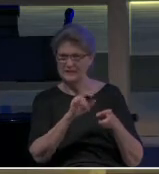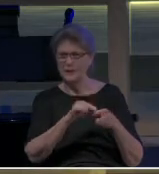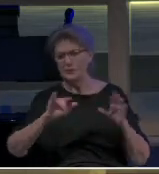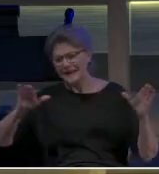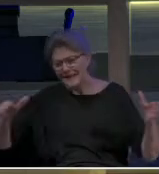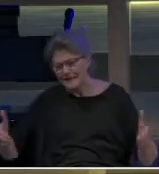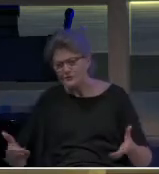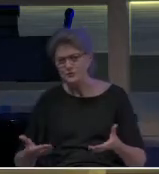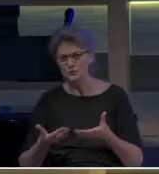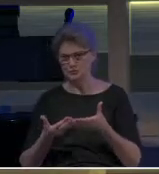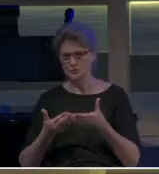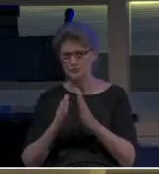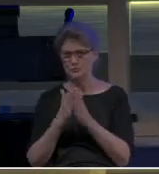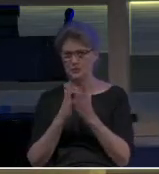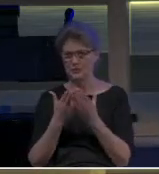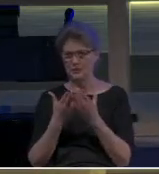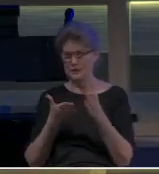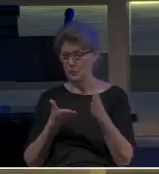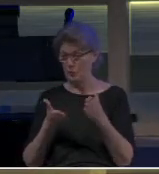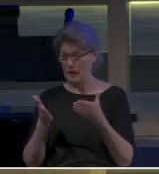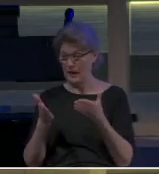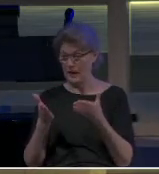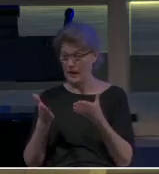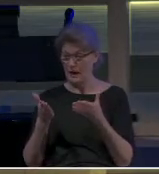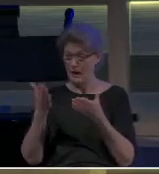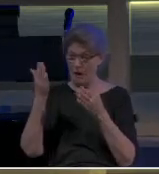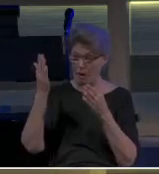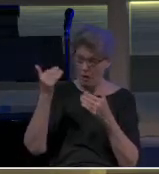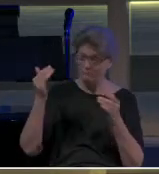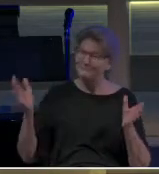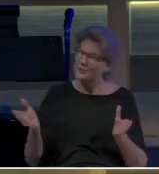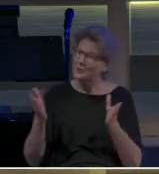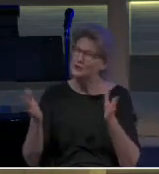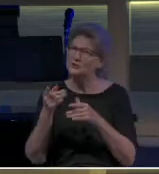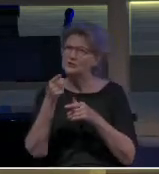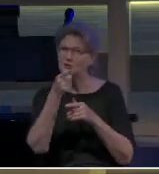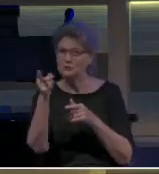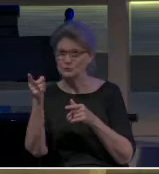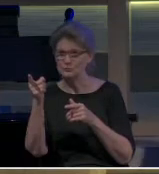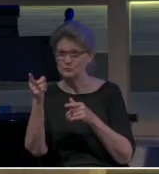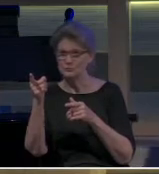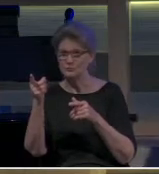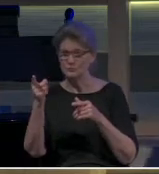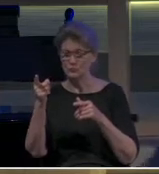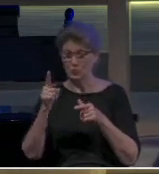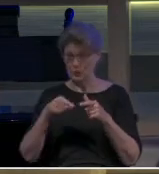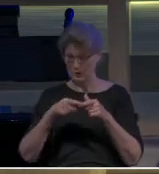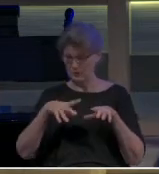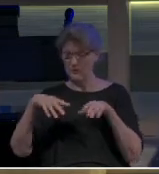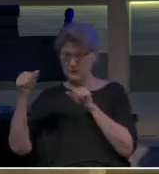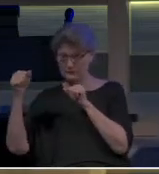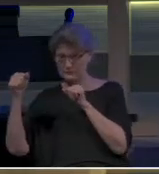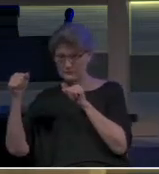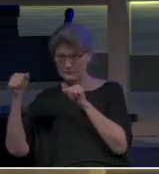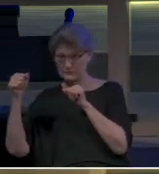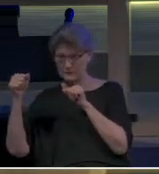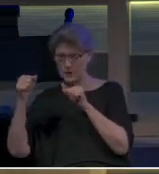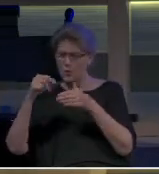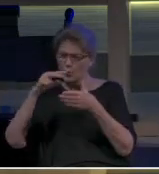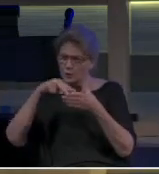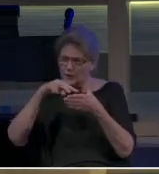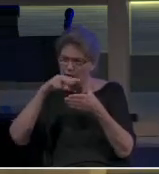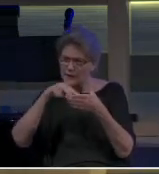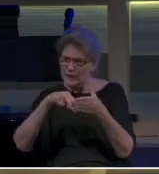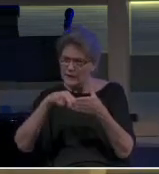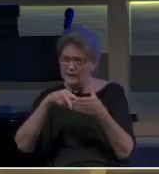book to you in a way that I hope will encourage you to leave here and read the